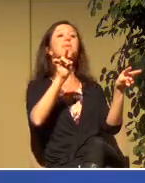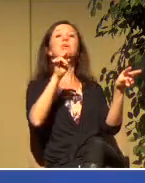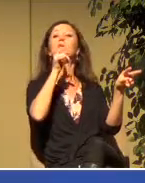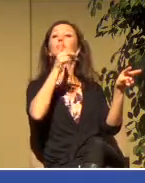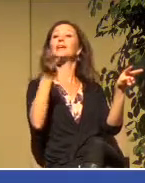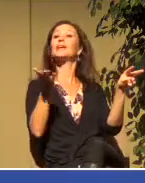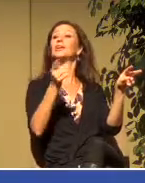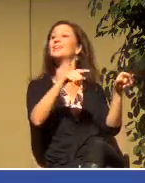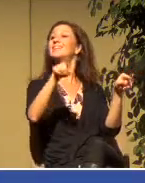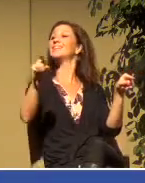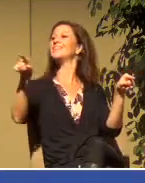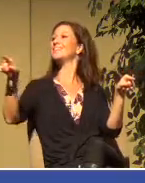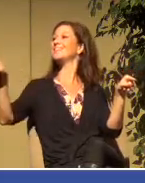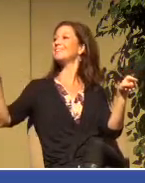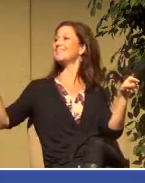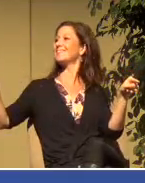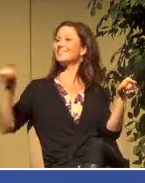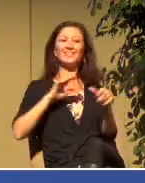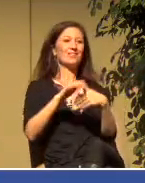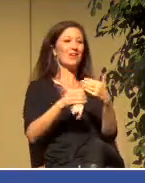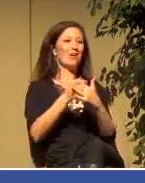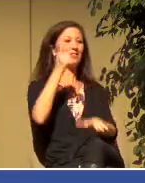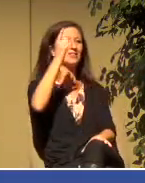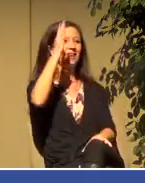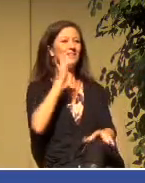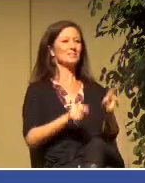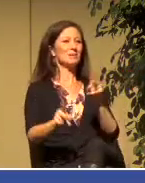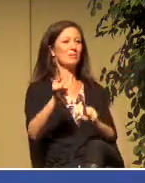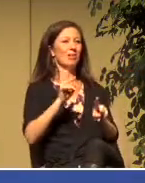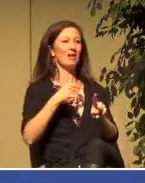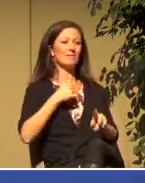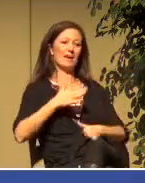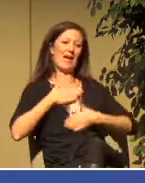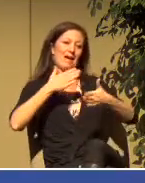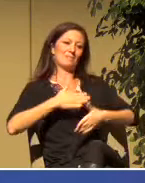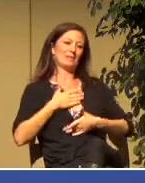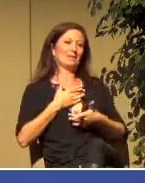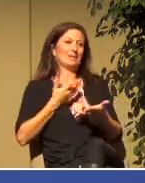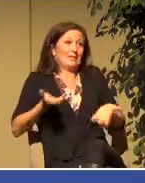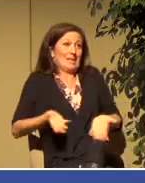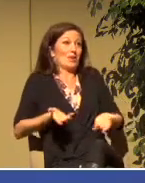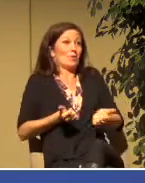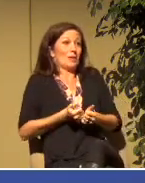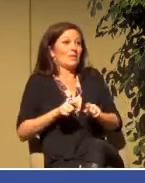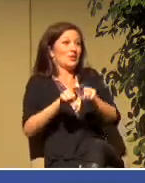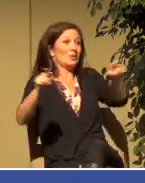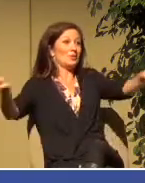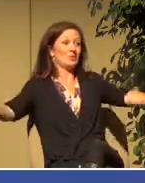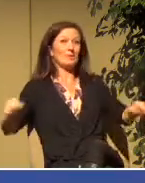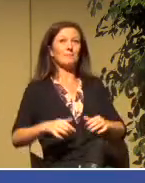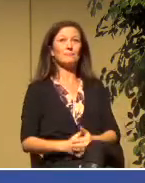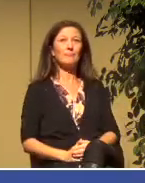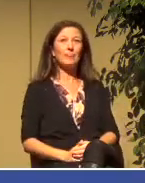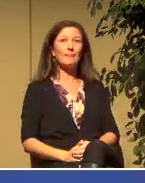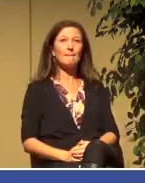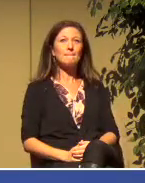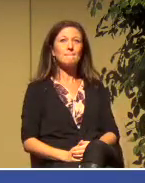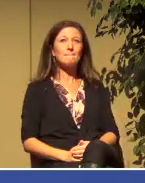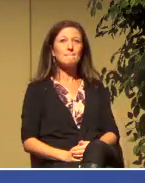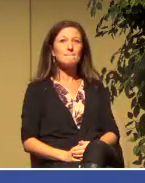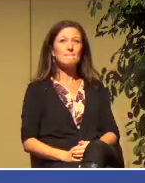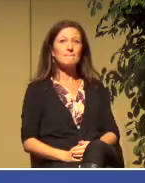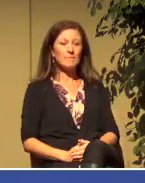is here. You are all God's people, and I'm delighted to be with you this morning. I greet you from a